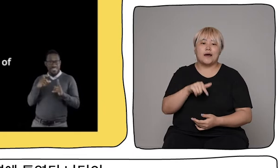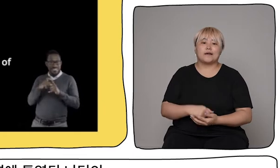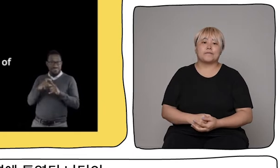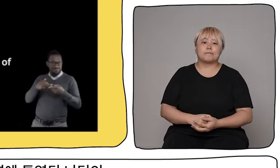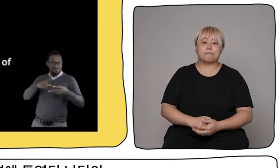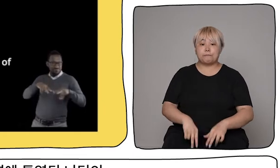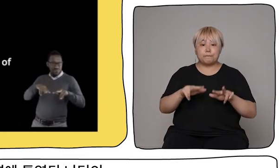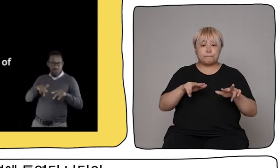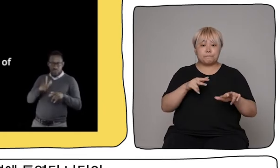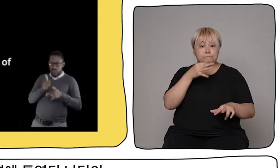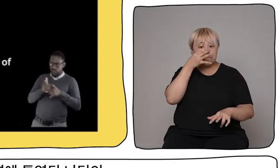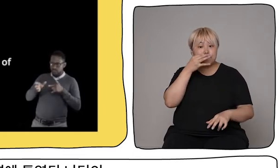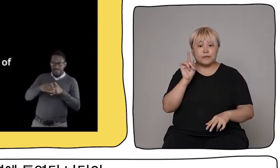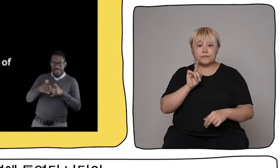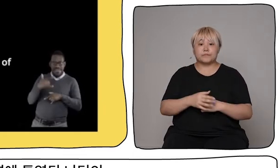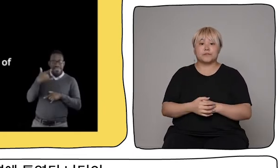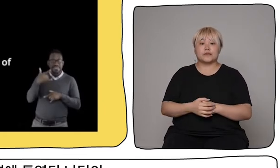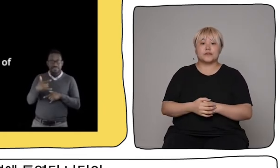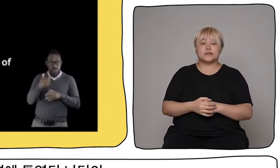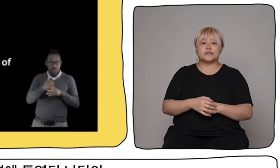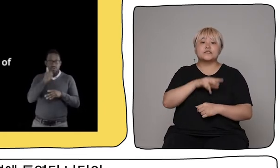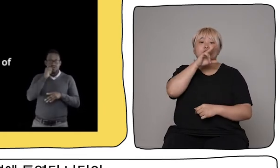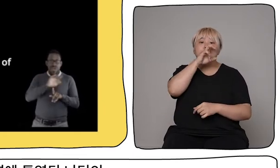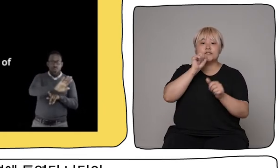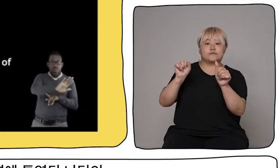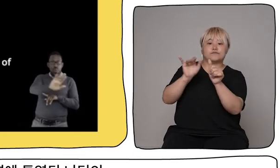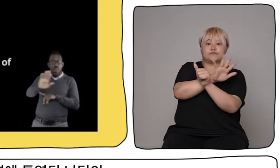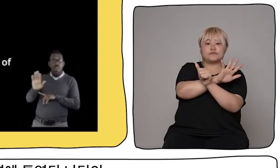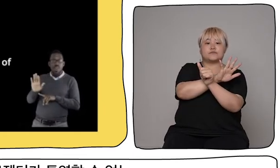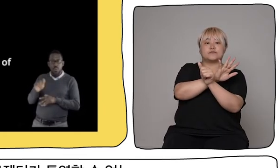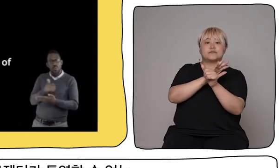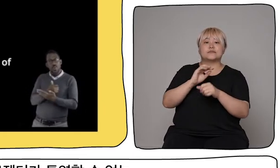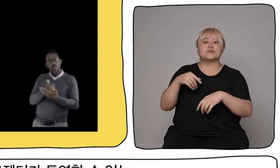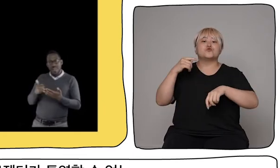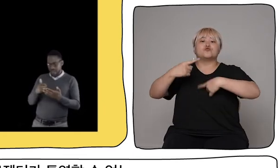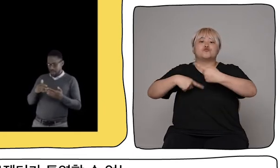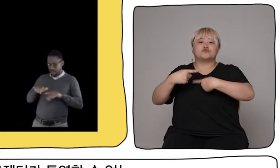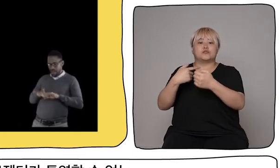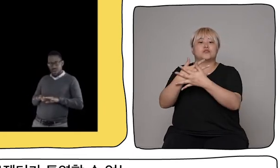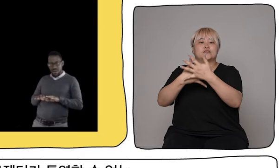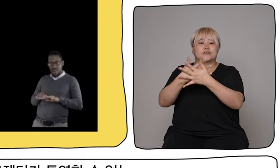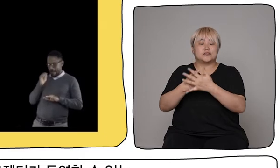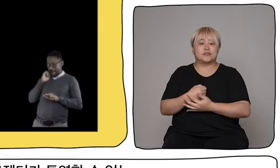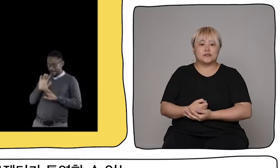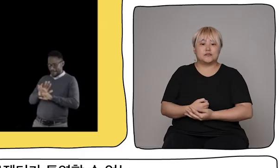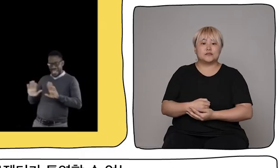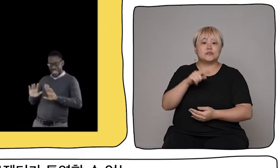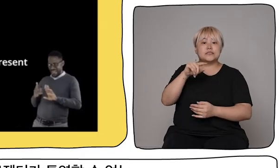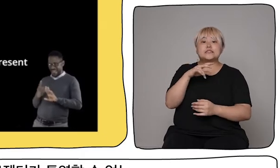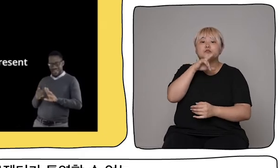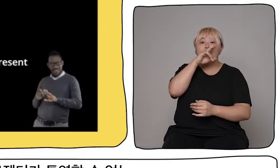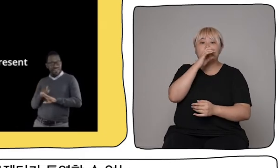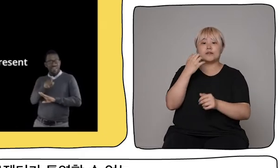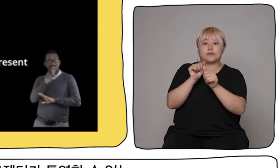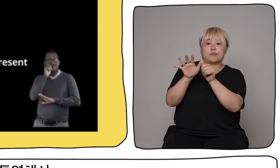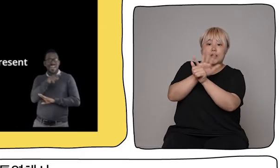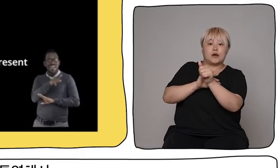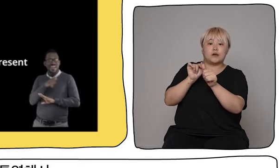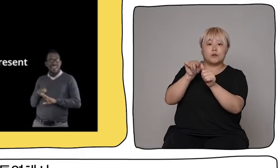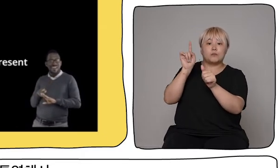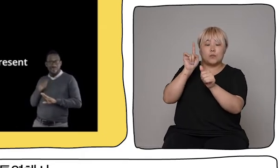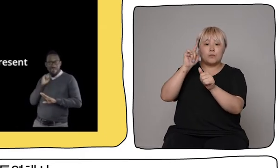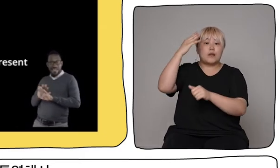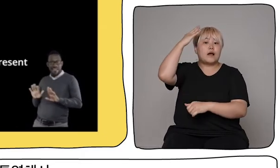we can see the 3D volumetric video recording of Nadeem projected onto a grey wall, the previous grey wall replaced with a black one, which the projector can't project,